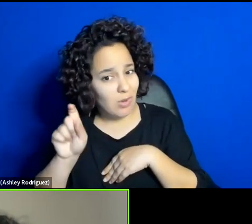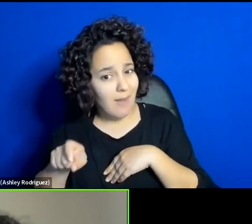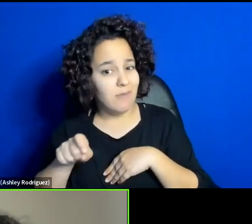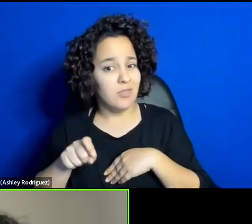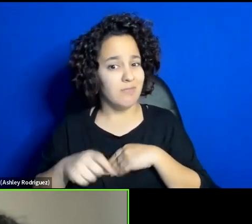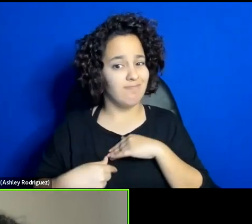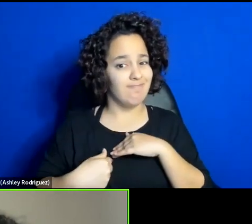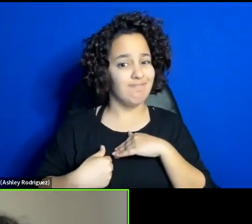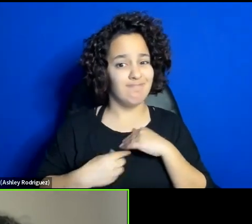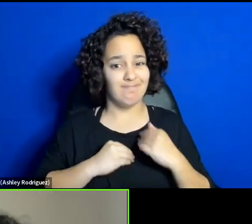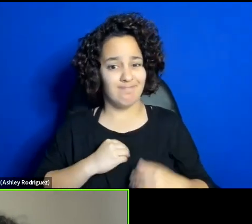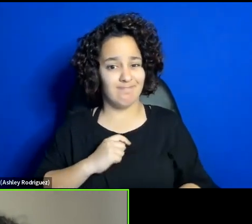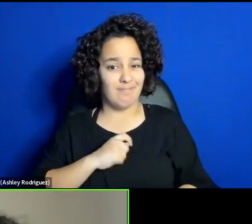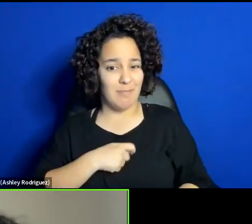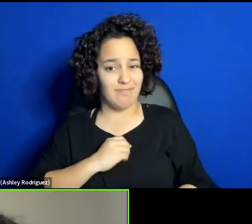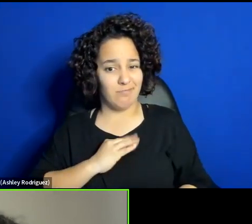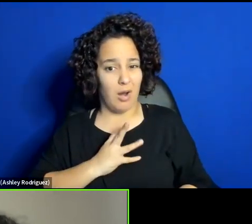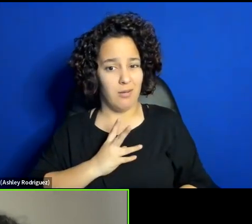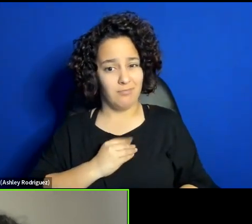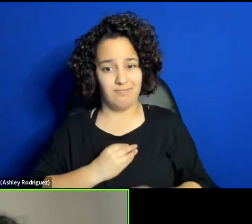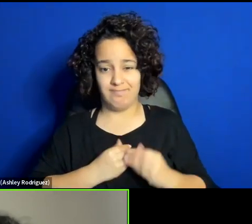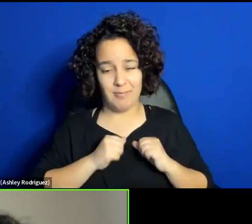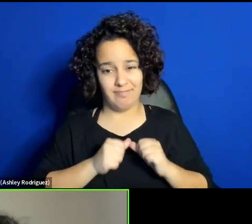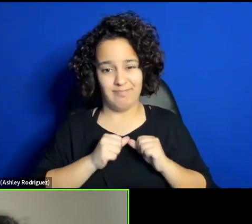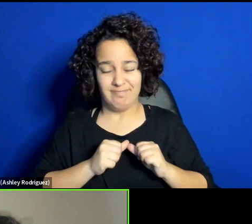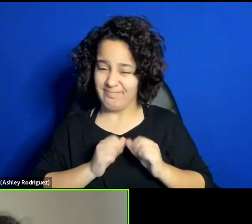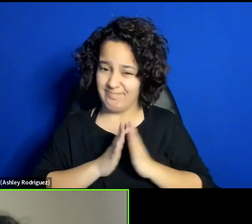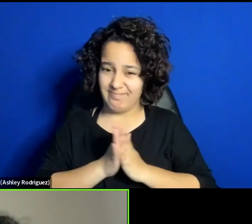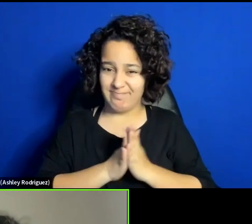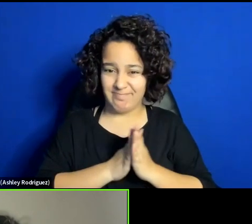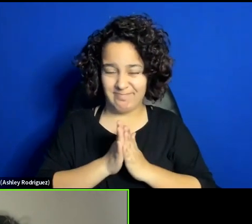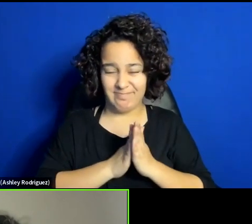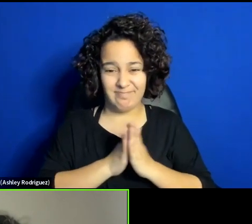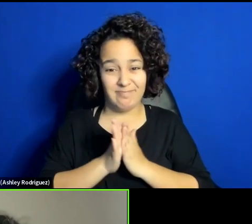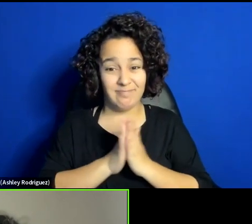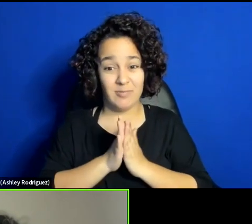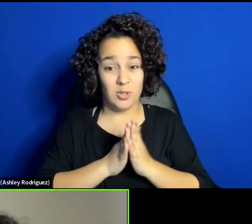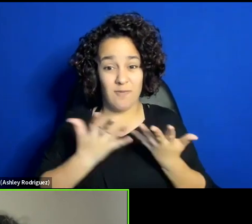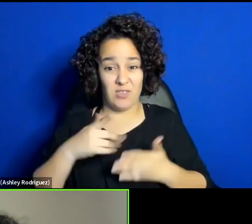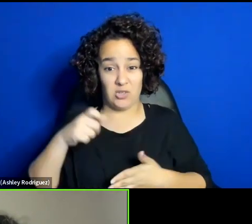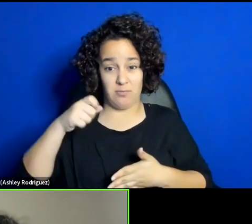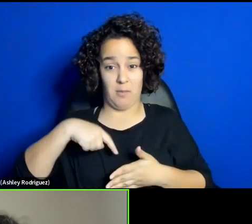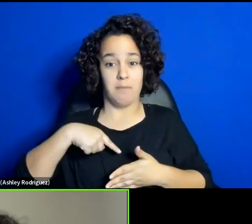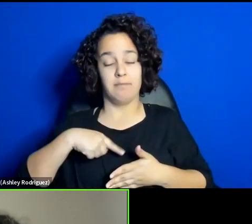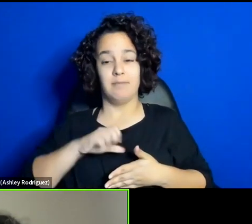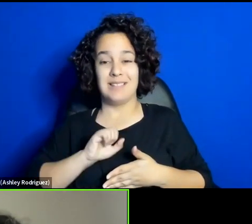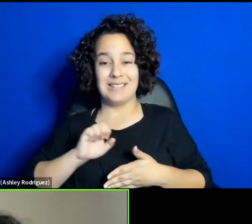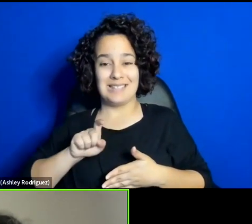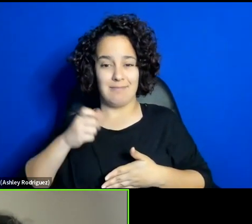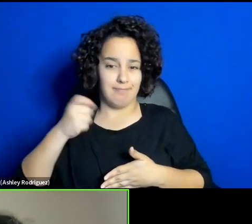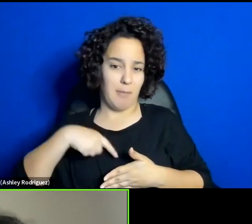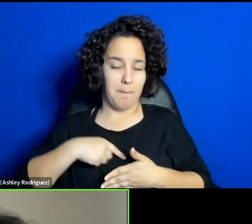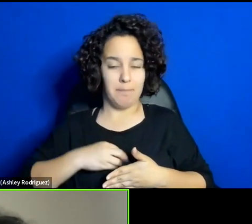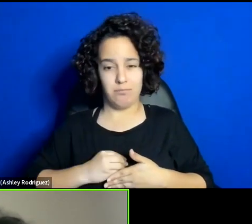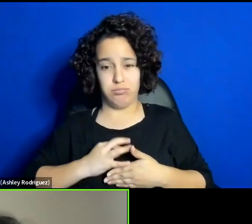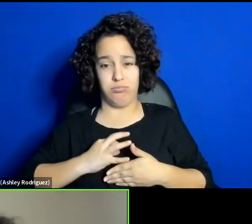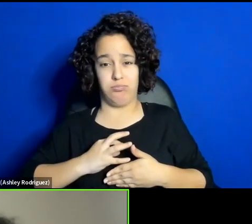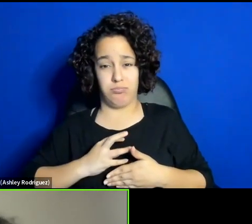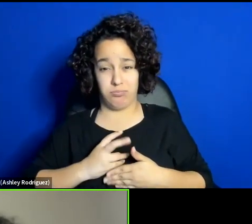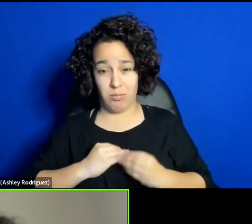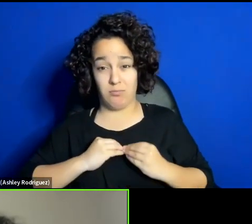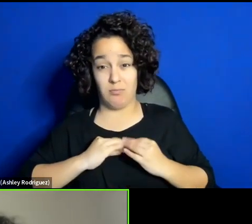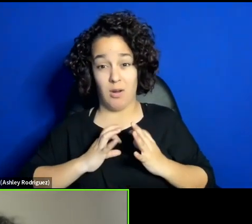inside alive, there will be a day, this is a seed that you plant. And maybe we